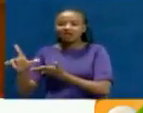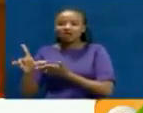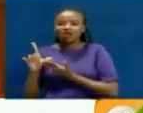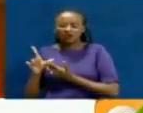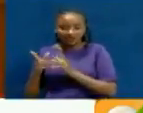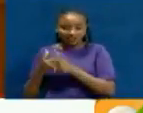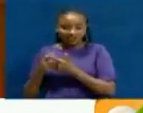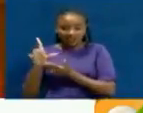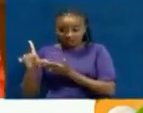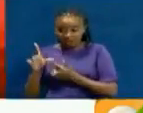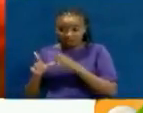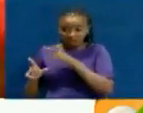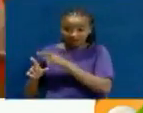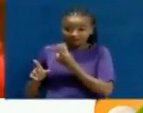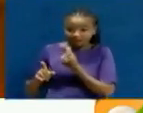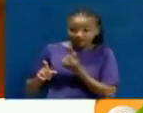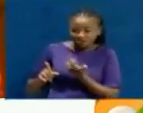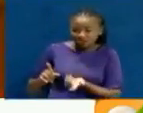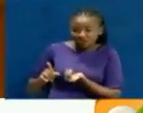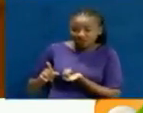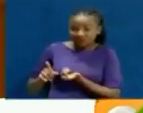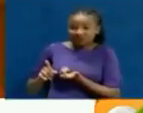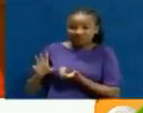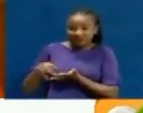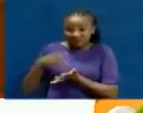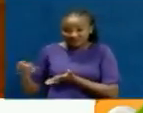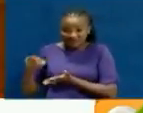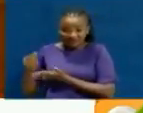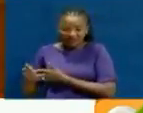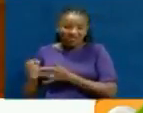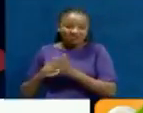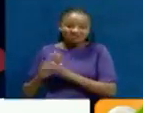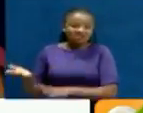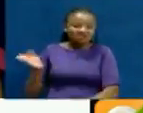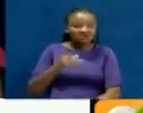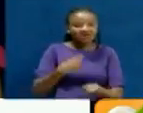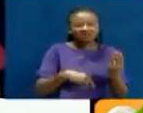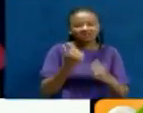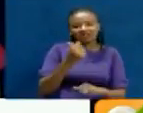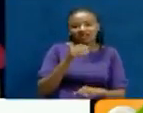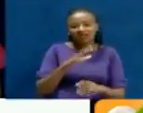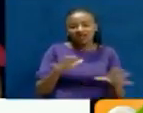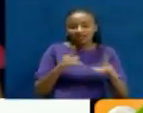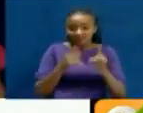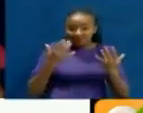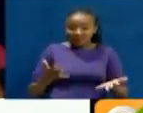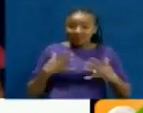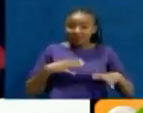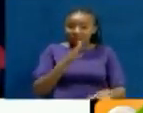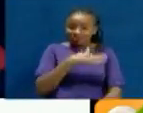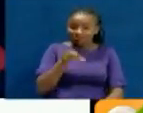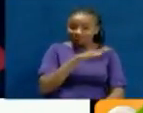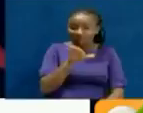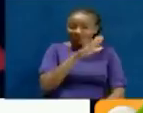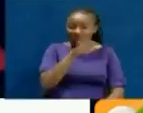If they default, what happens? Your apartment is sitting on that parcel of land. It can very easily be sold. It means that the owners